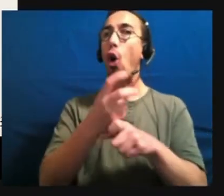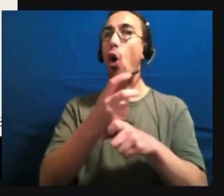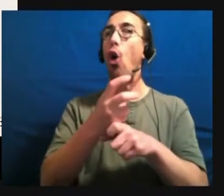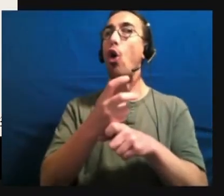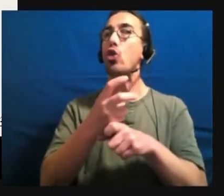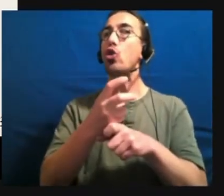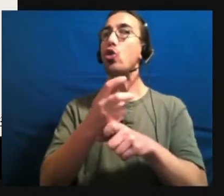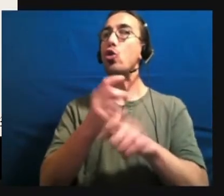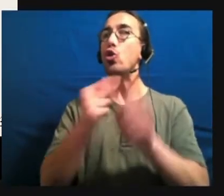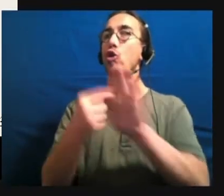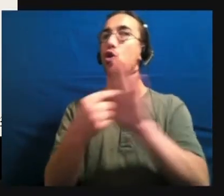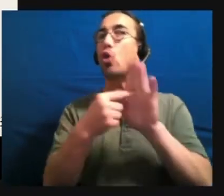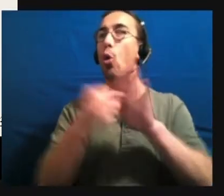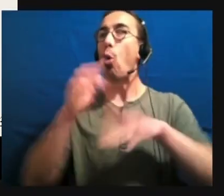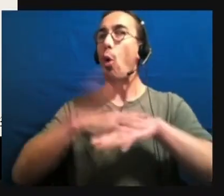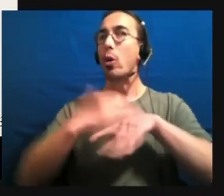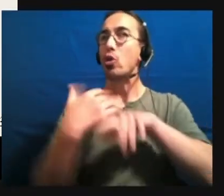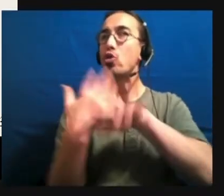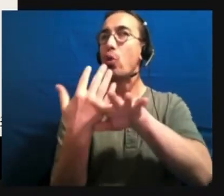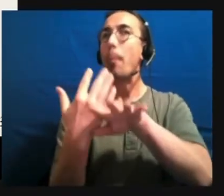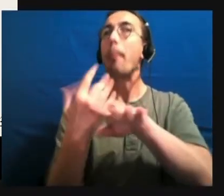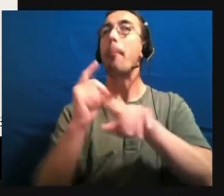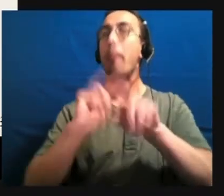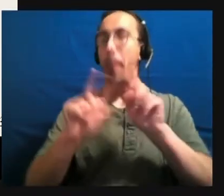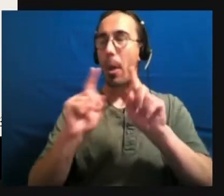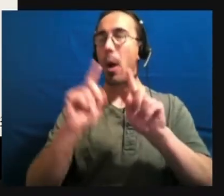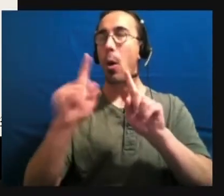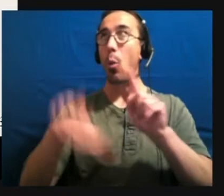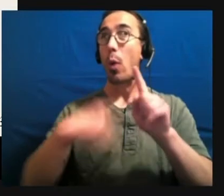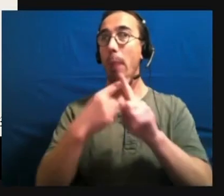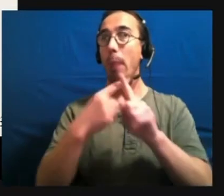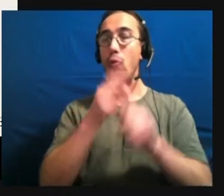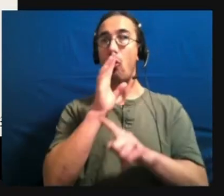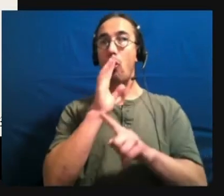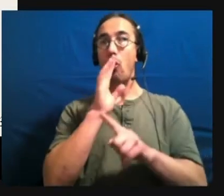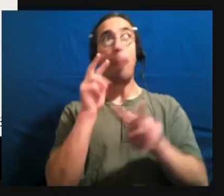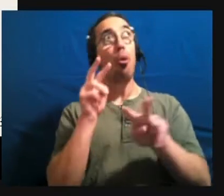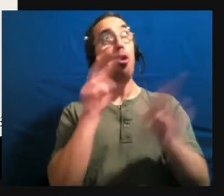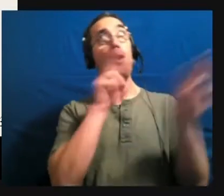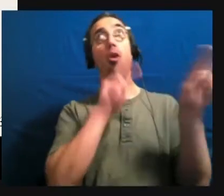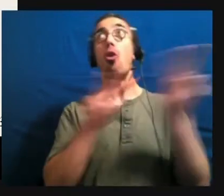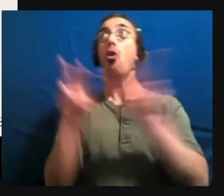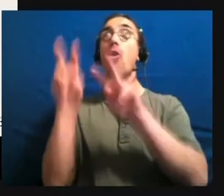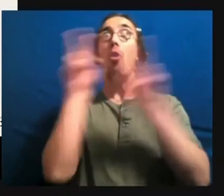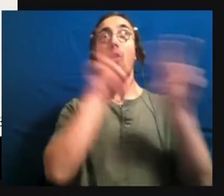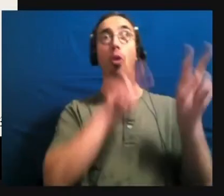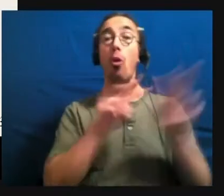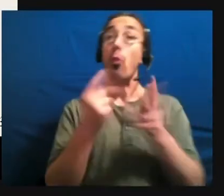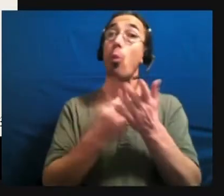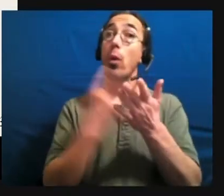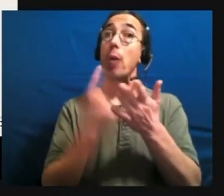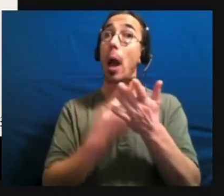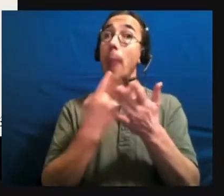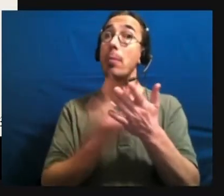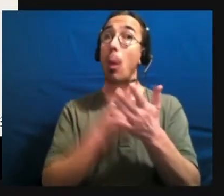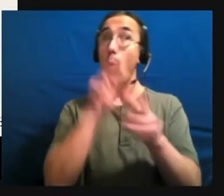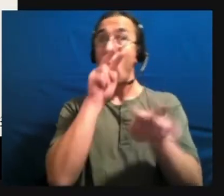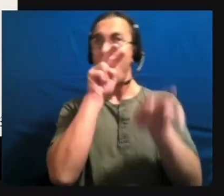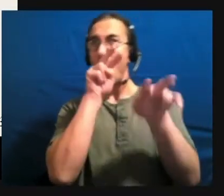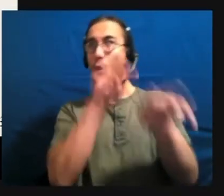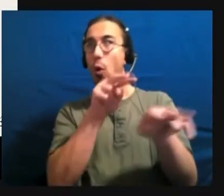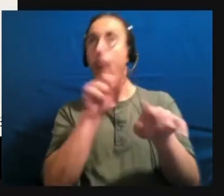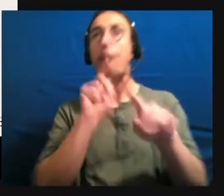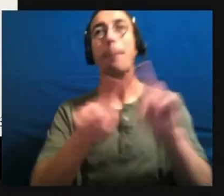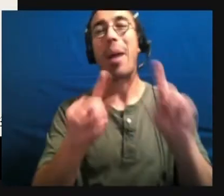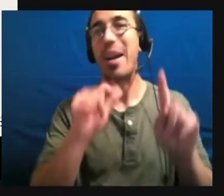but if I'm talking to someone, I'm usually looking somewhere else. I'll check in, I'll look, but I'm not going to